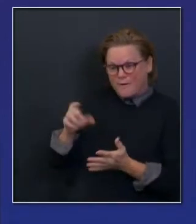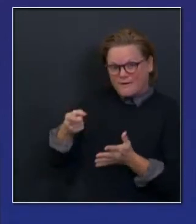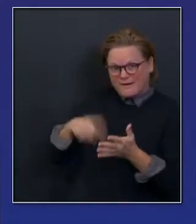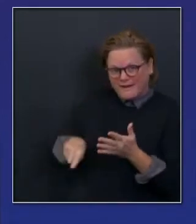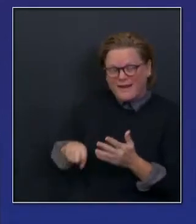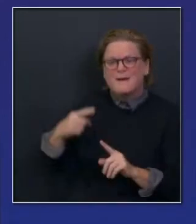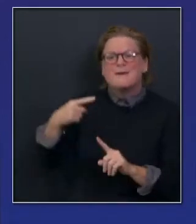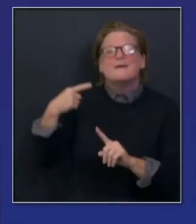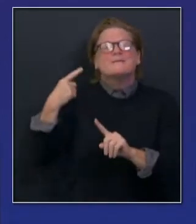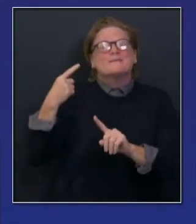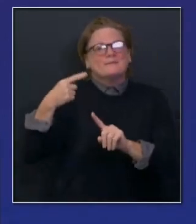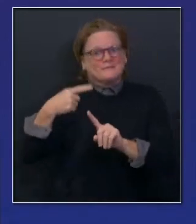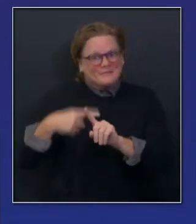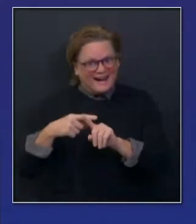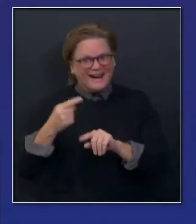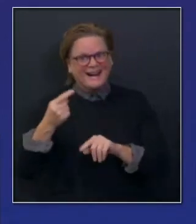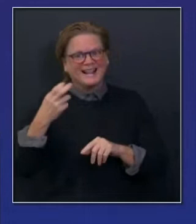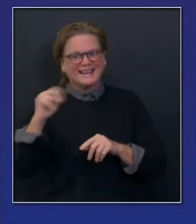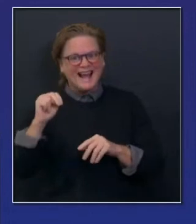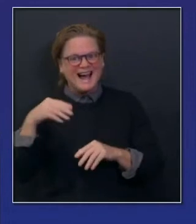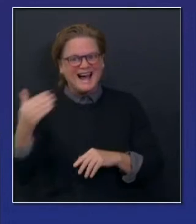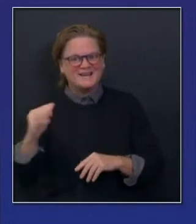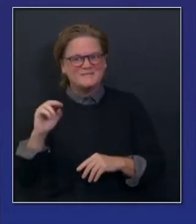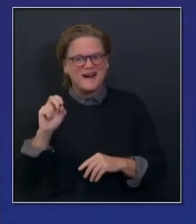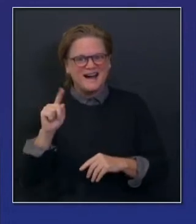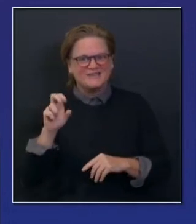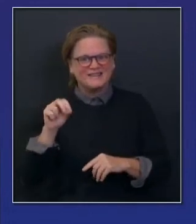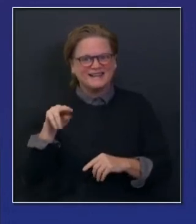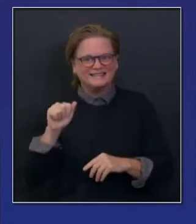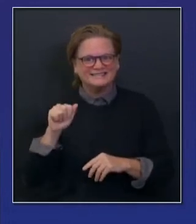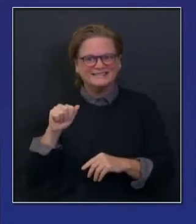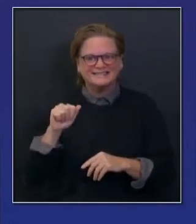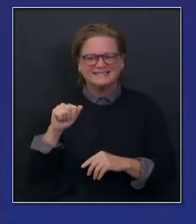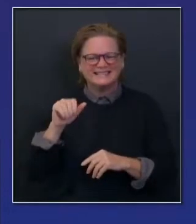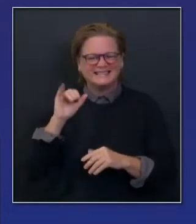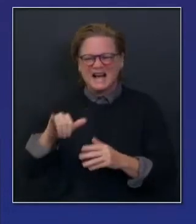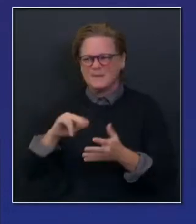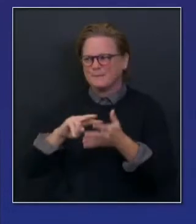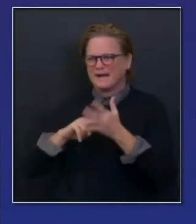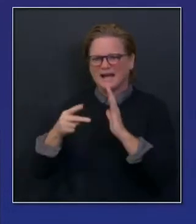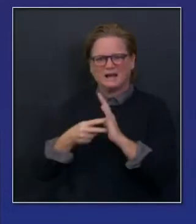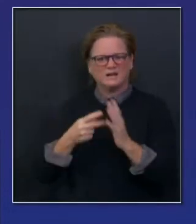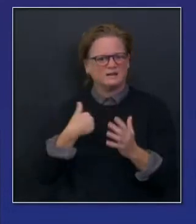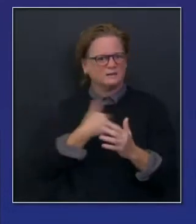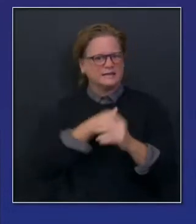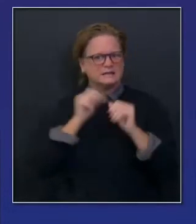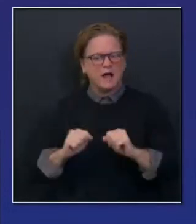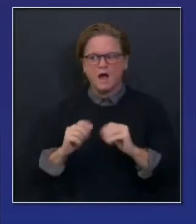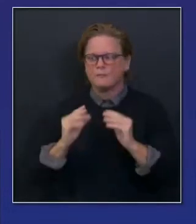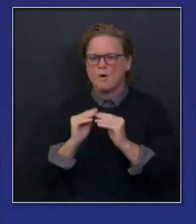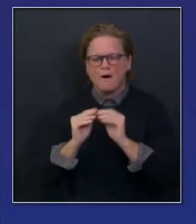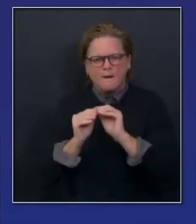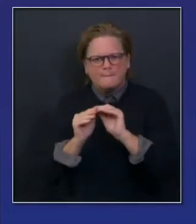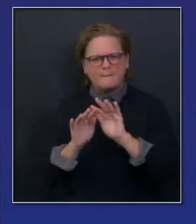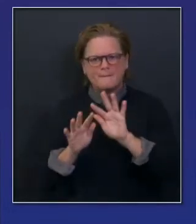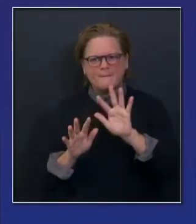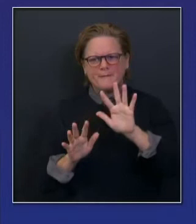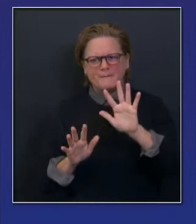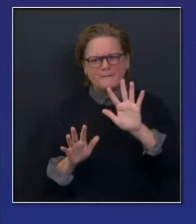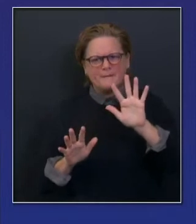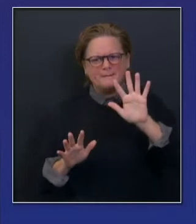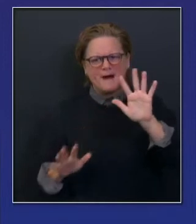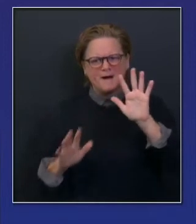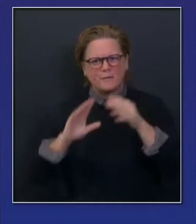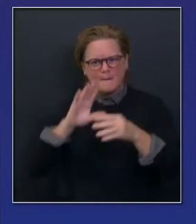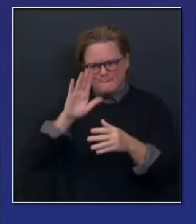we hope is the universe of doses that we can administer by the end of this year, by the end of the calendar